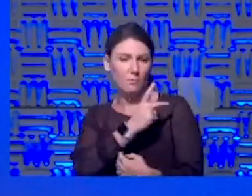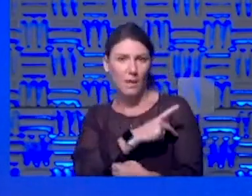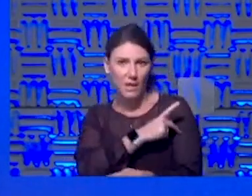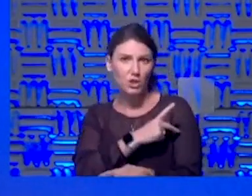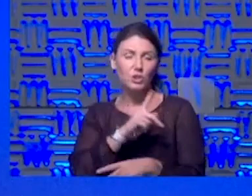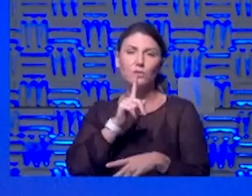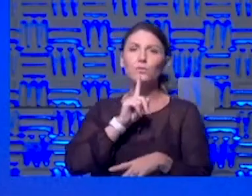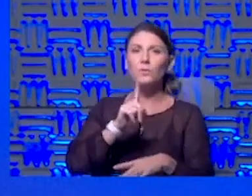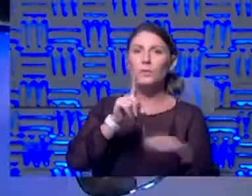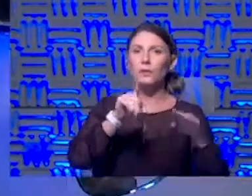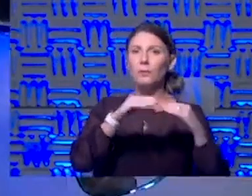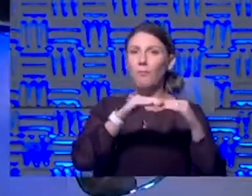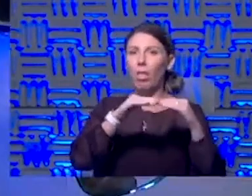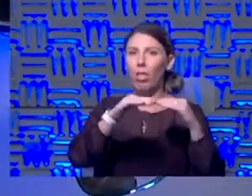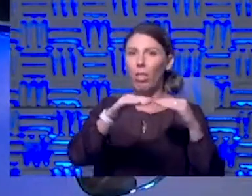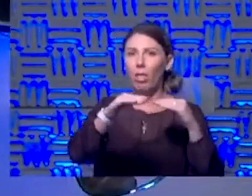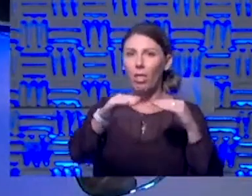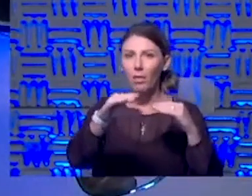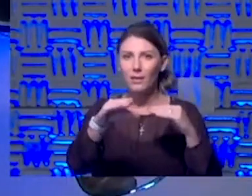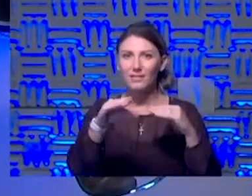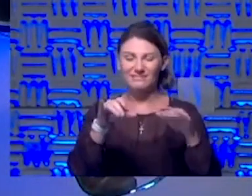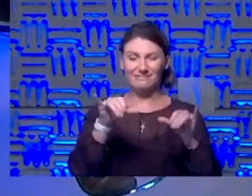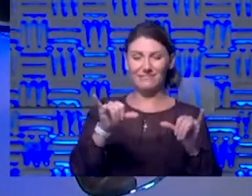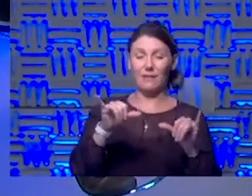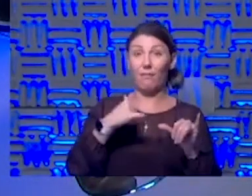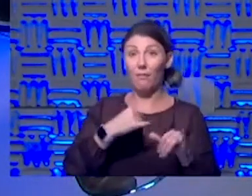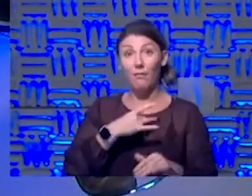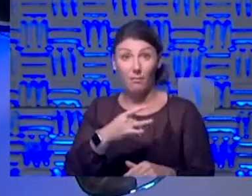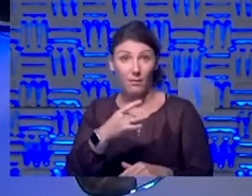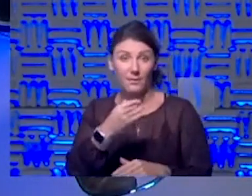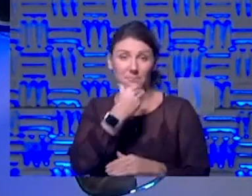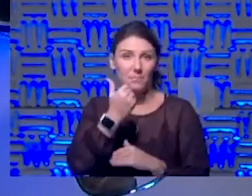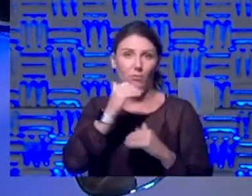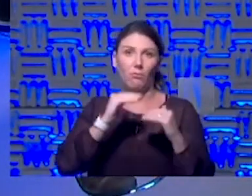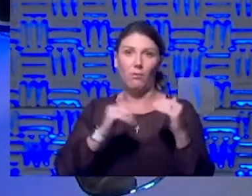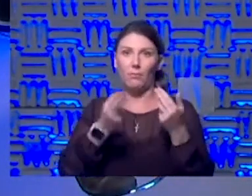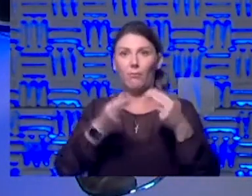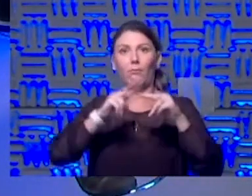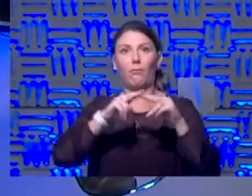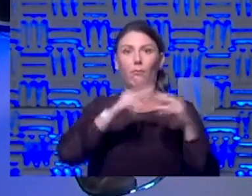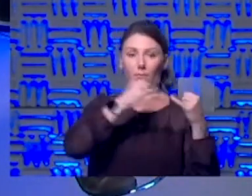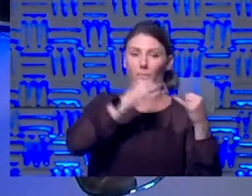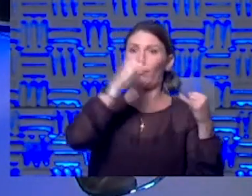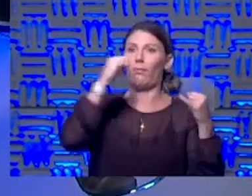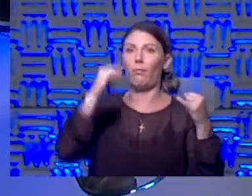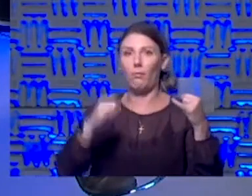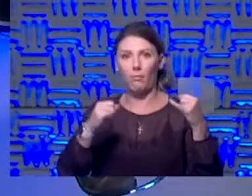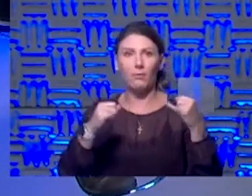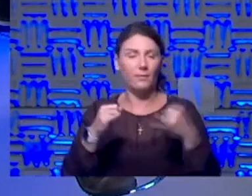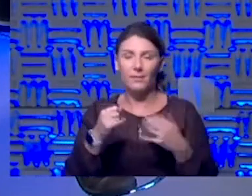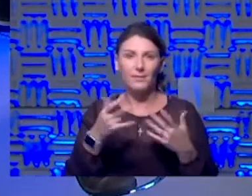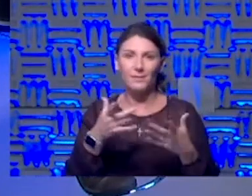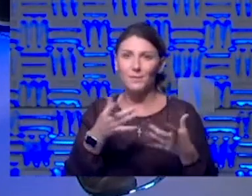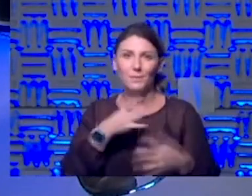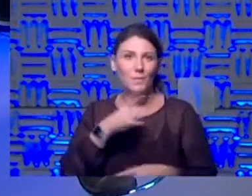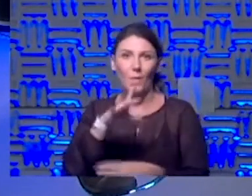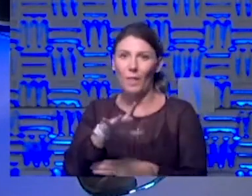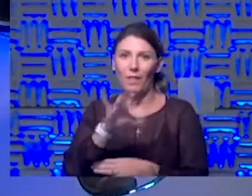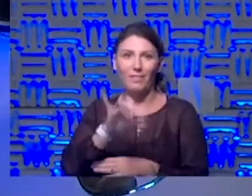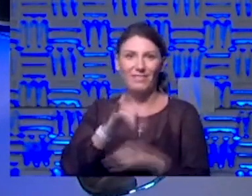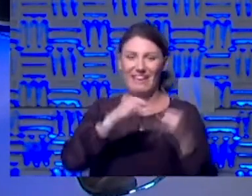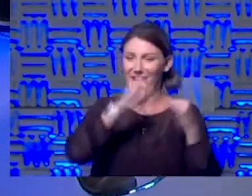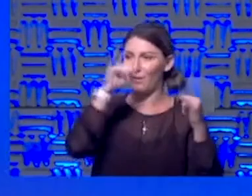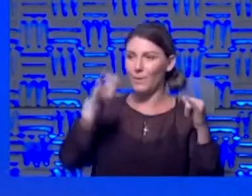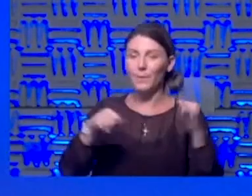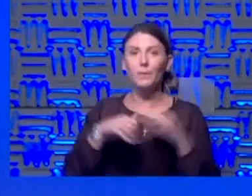been flat, really. We're just kind of hanging right there. I like that. That's better than what this. It's better than the FDA. We don't like the up curve. like the flat